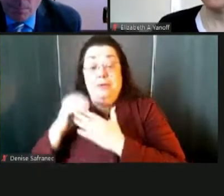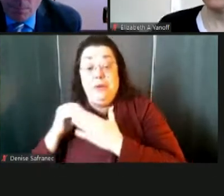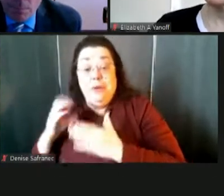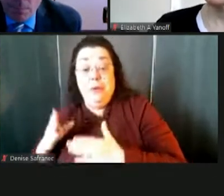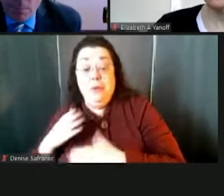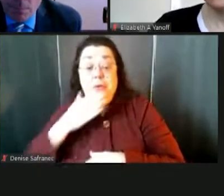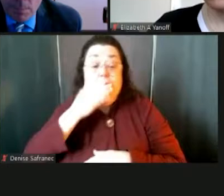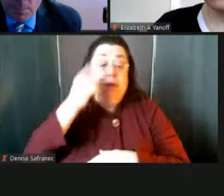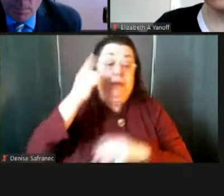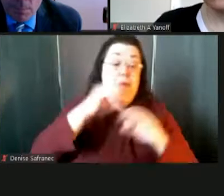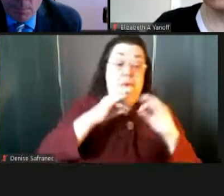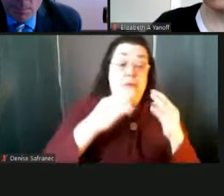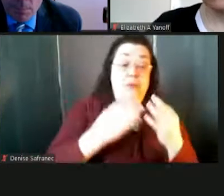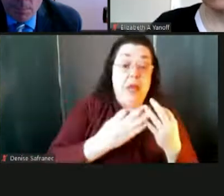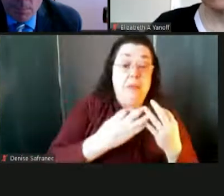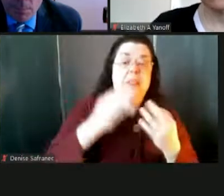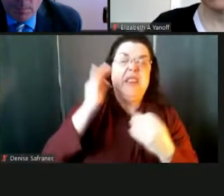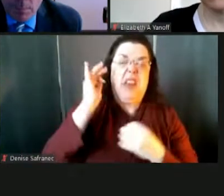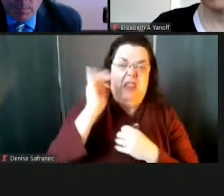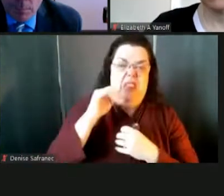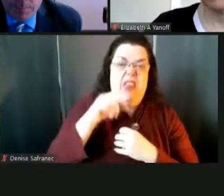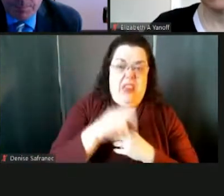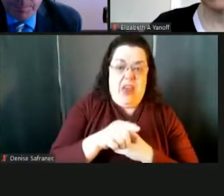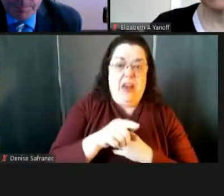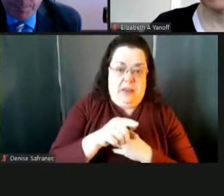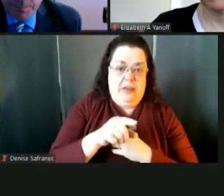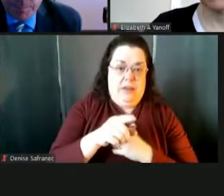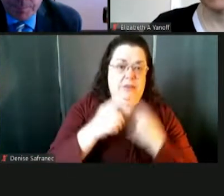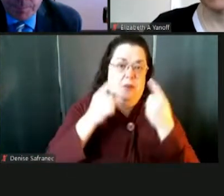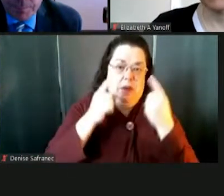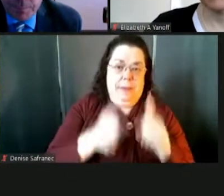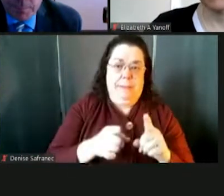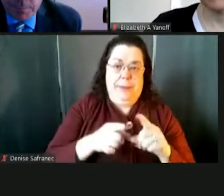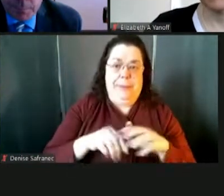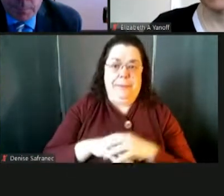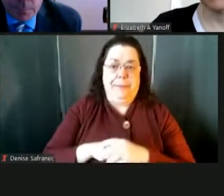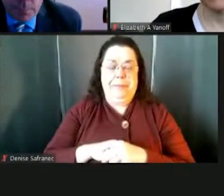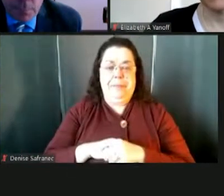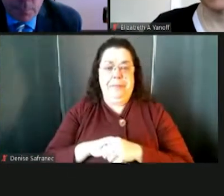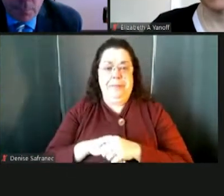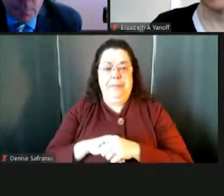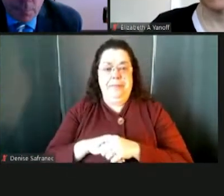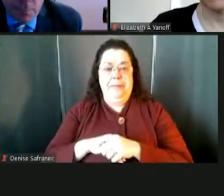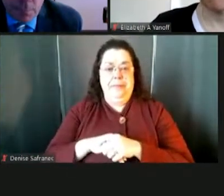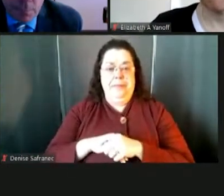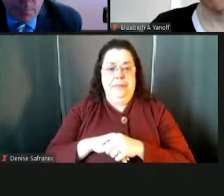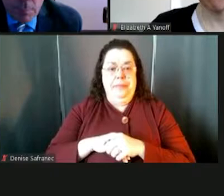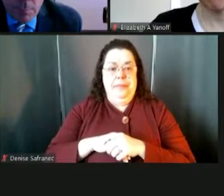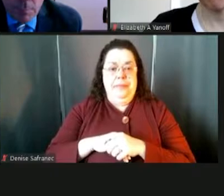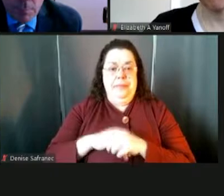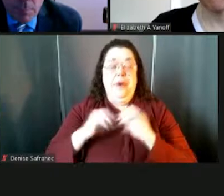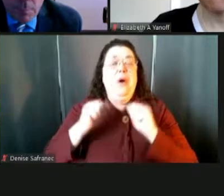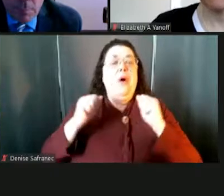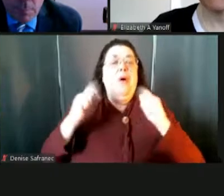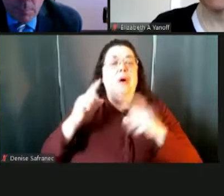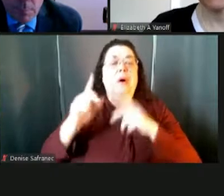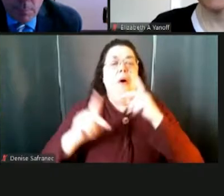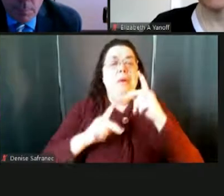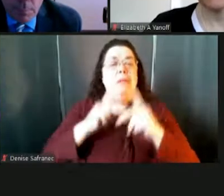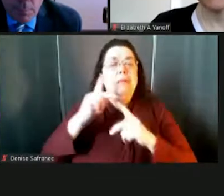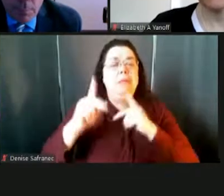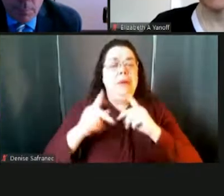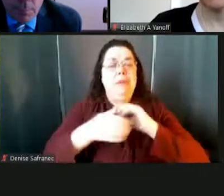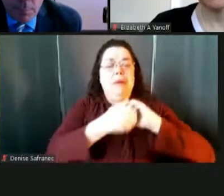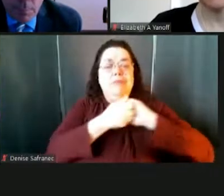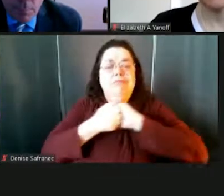families. And that's really what has happened this past year. And so I think that will continue because how you